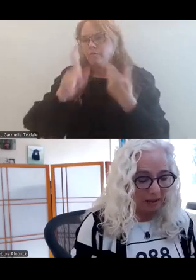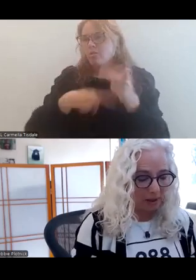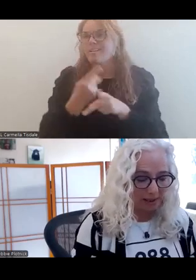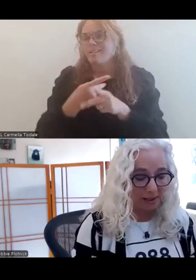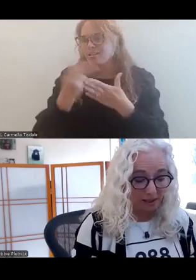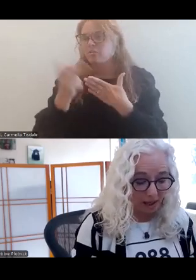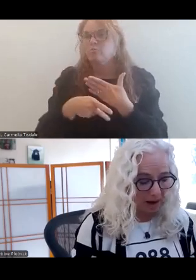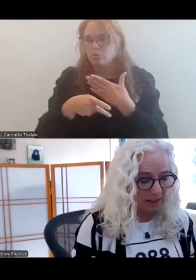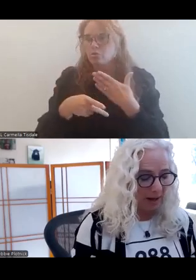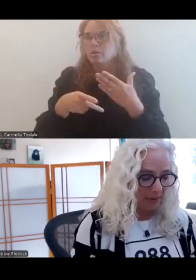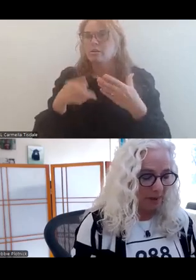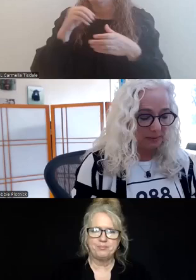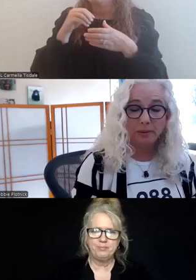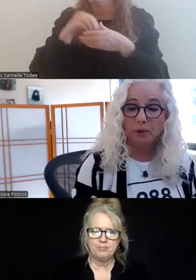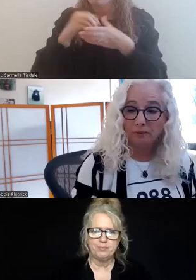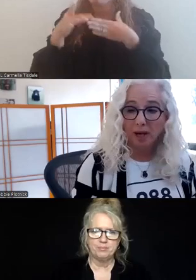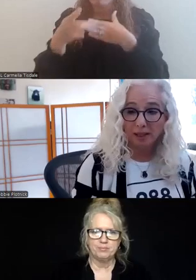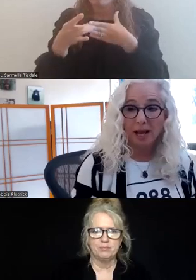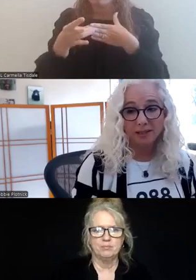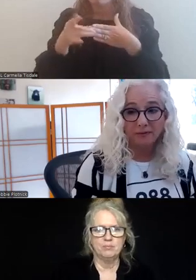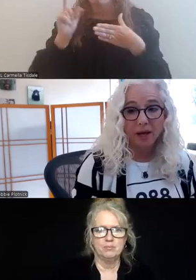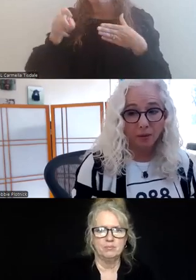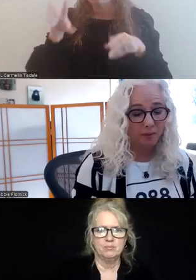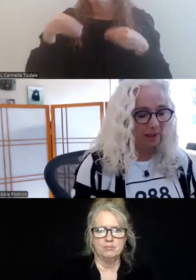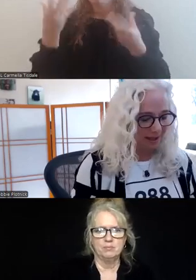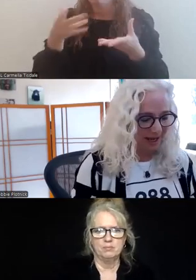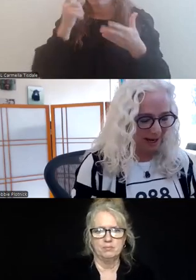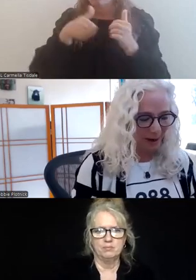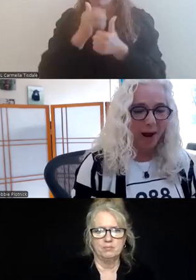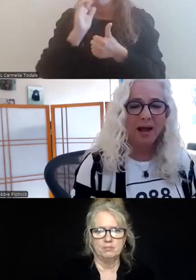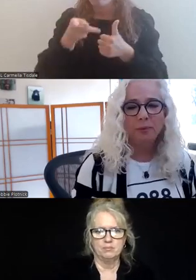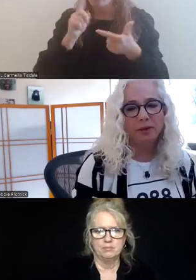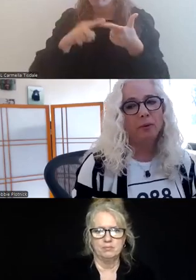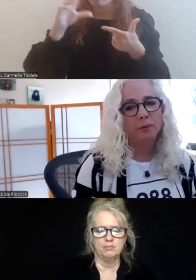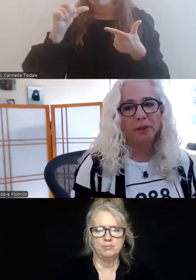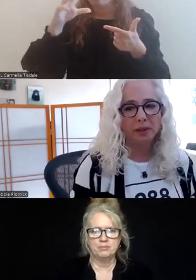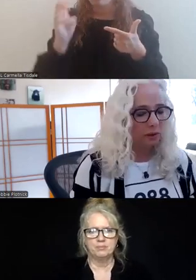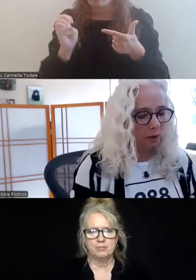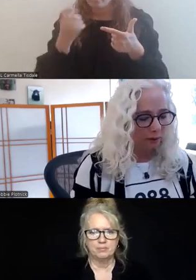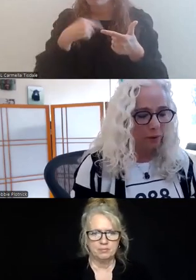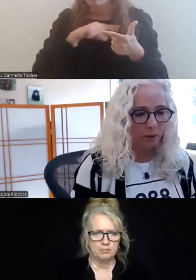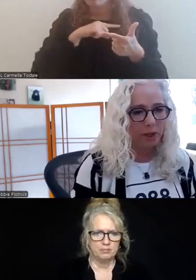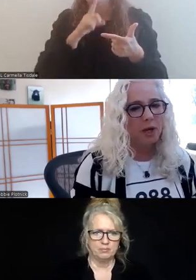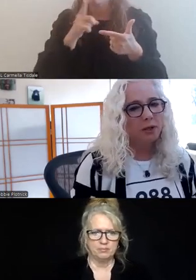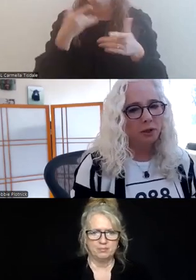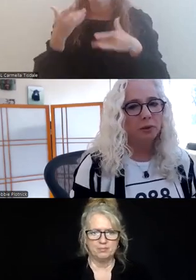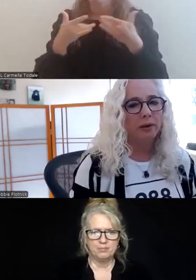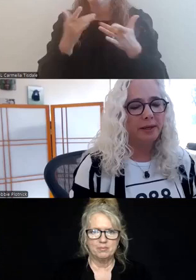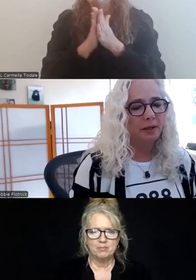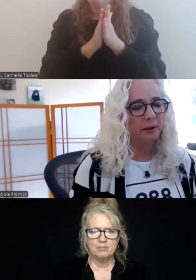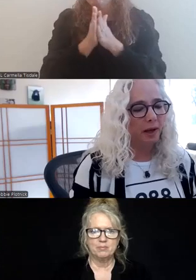programs outlined in the guide that must be provided as follow-up to care. And we really look forward